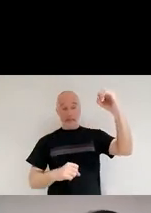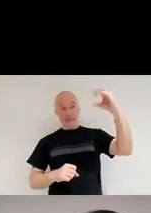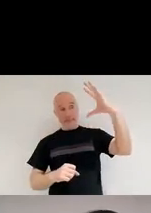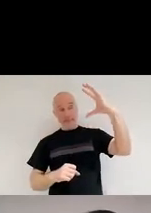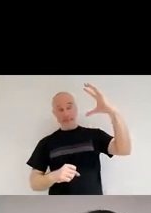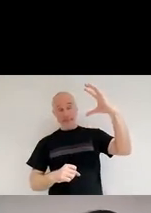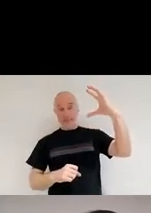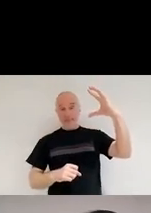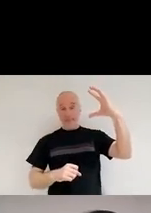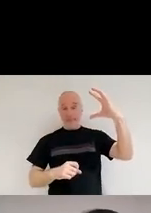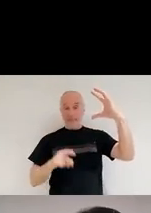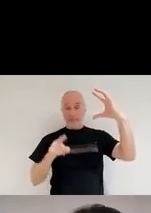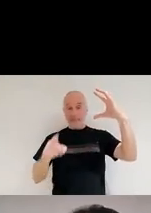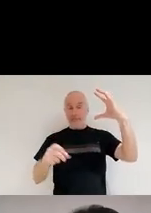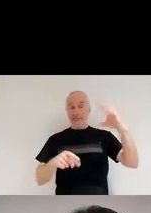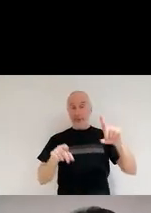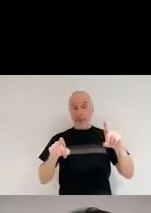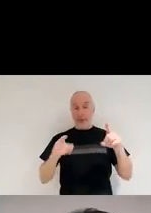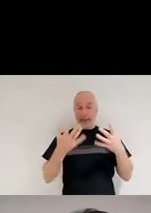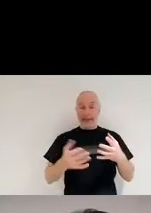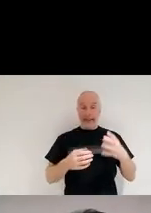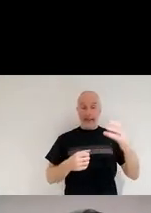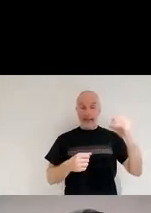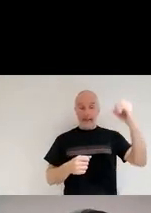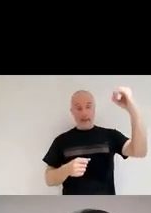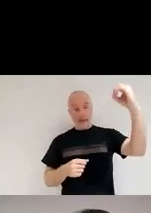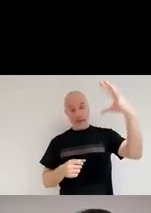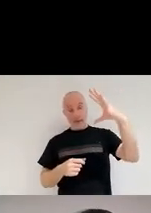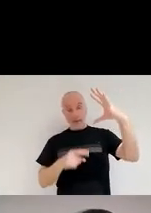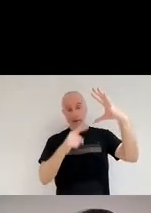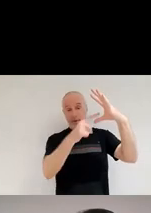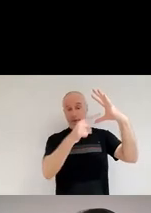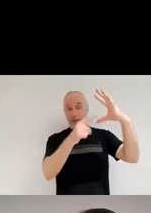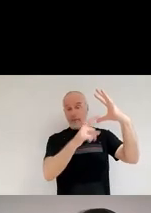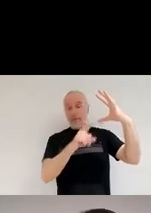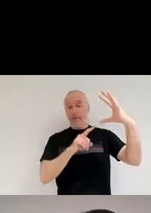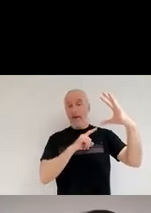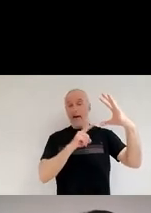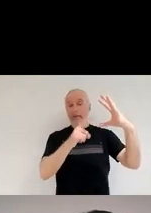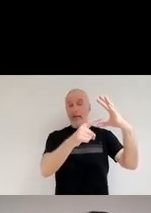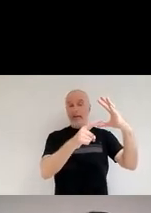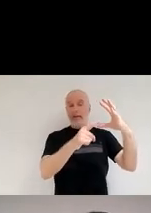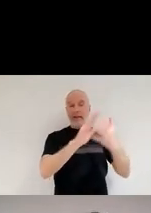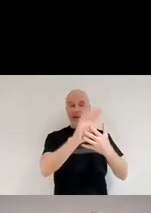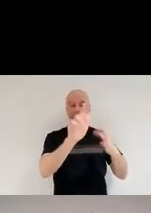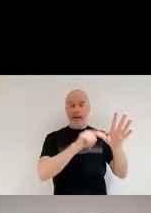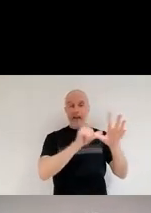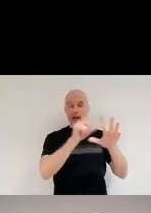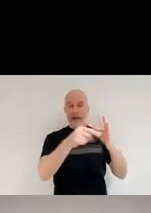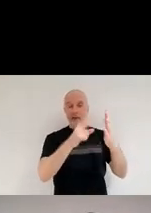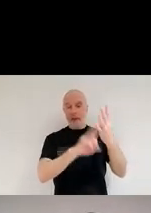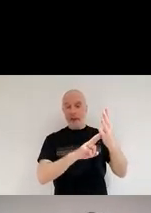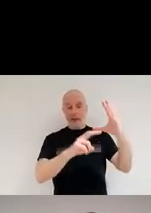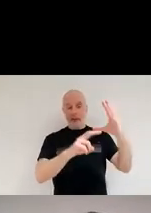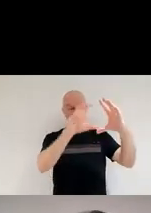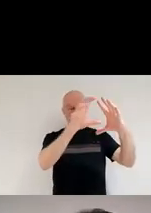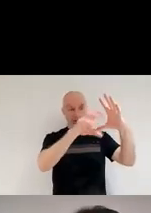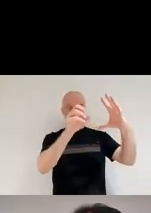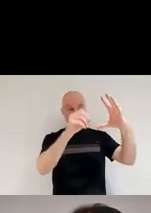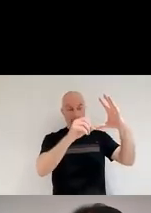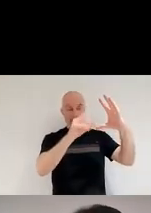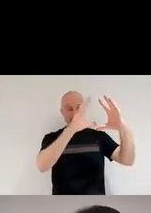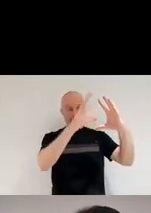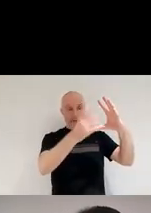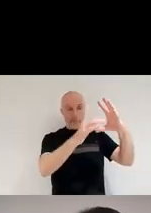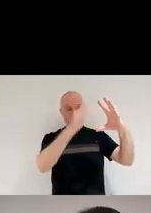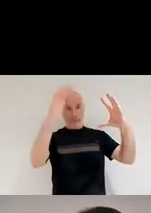the sun today, it works because it's burning hydrogen on its core. And this, this hydrogen burning is